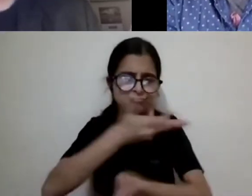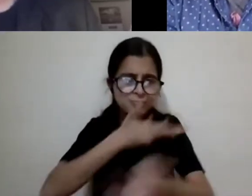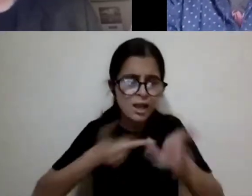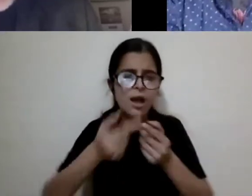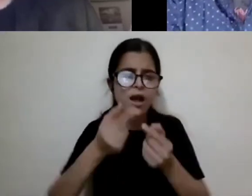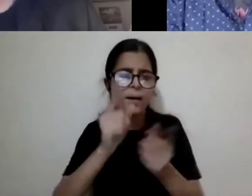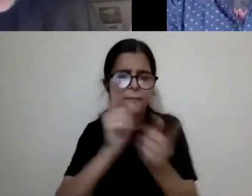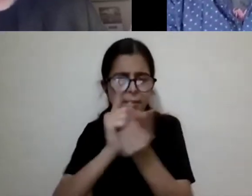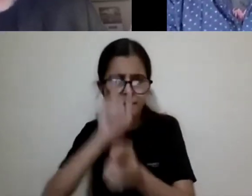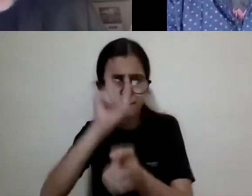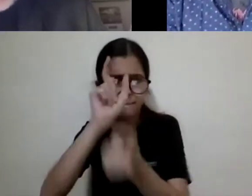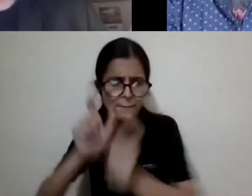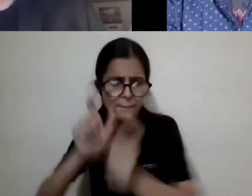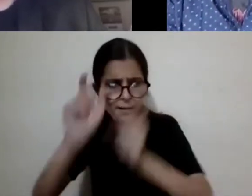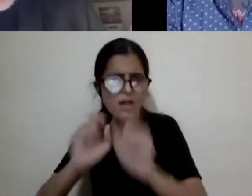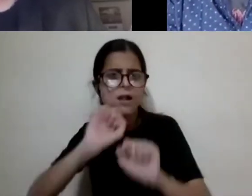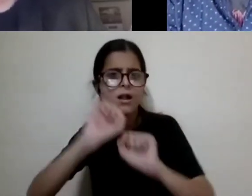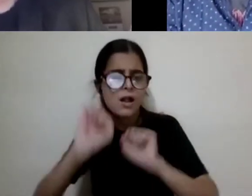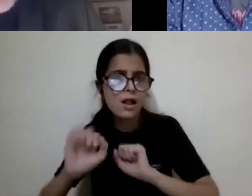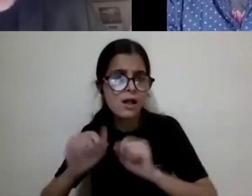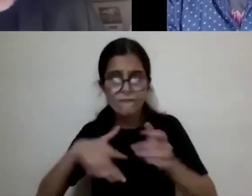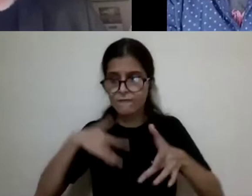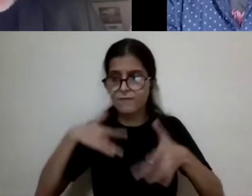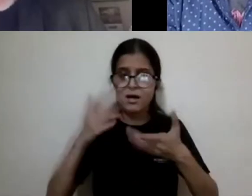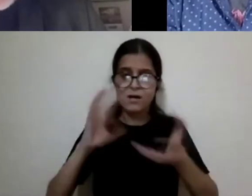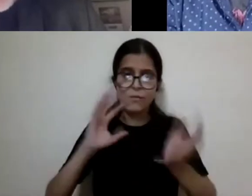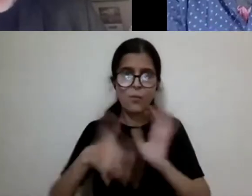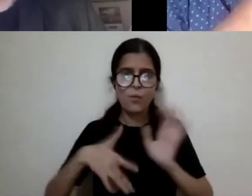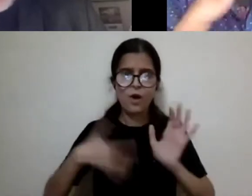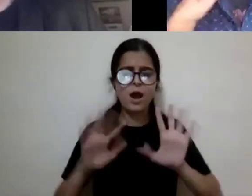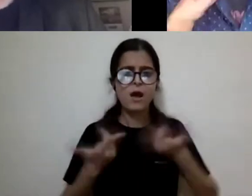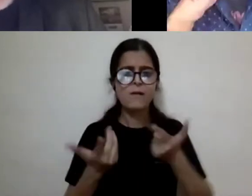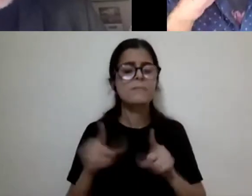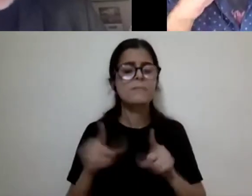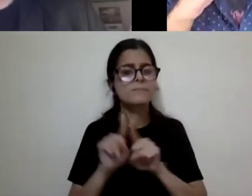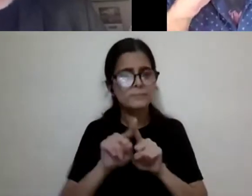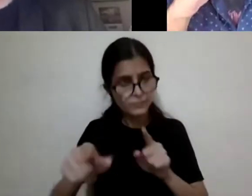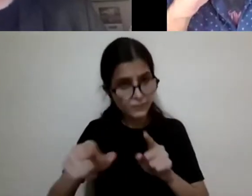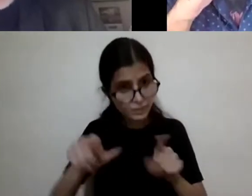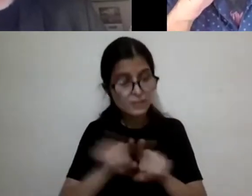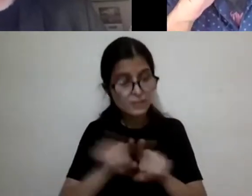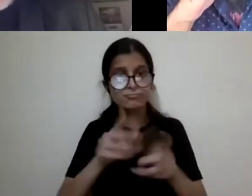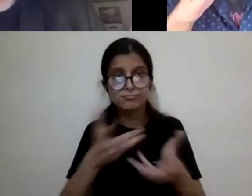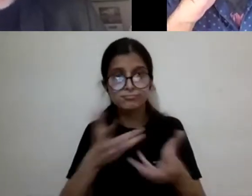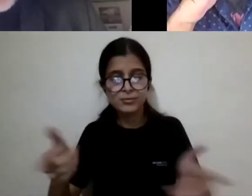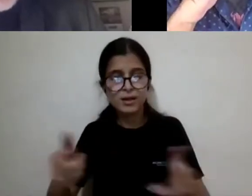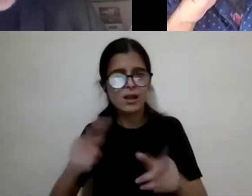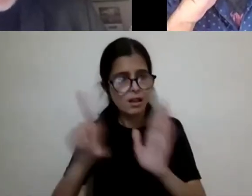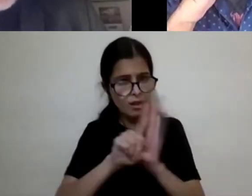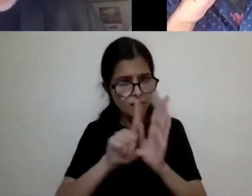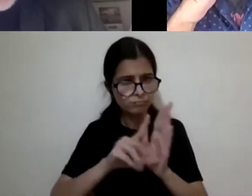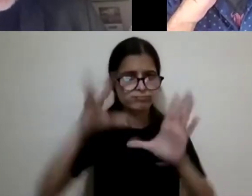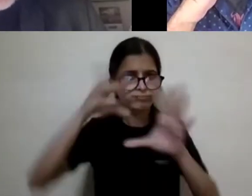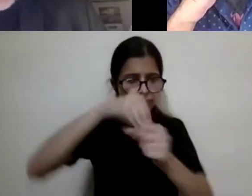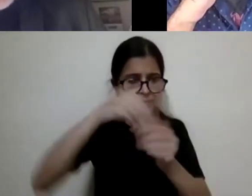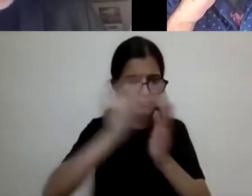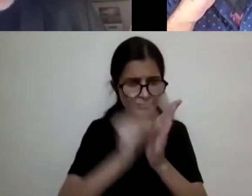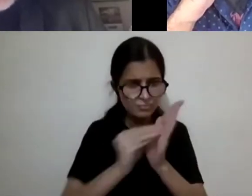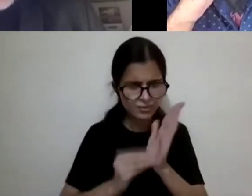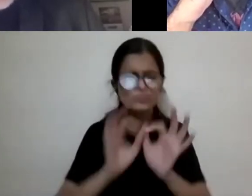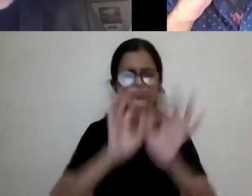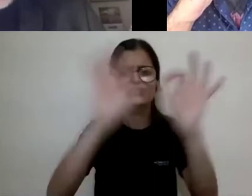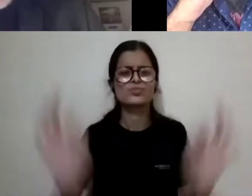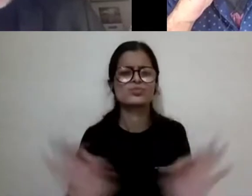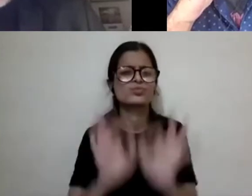determine the nature, how you feel in the world. And those things are not subject to legislation. And they're probably not even subject to a revolution.